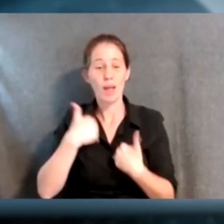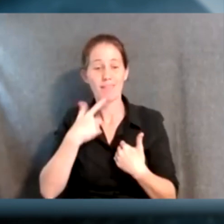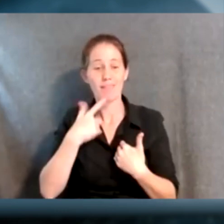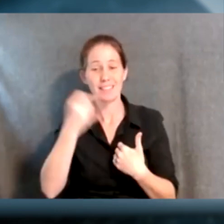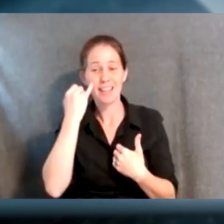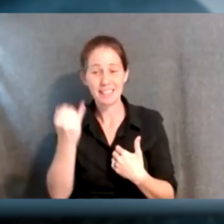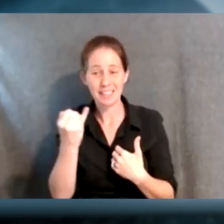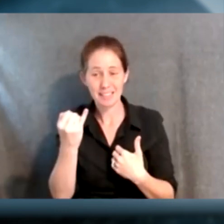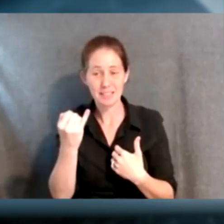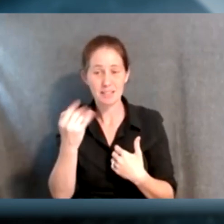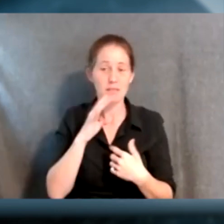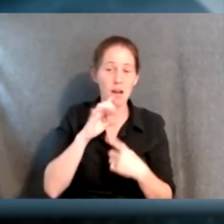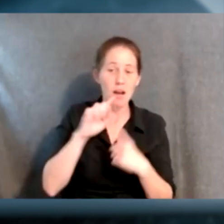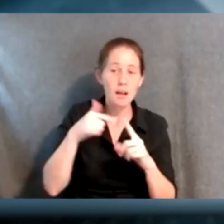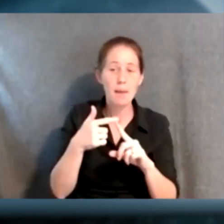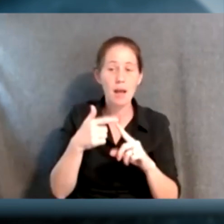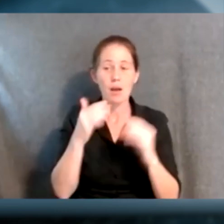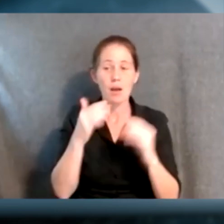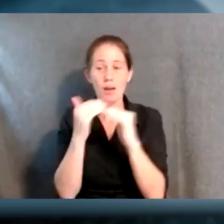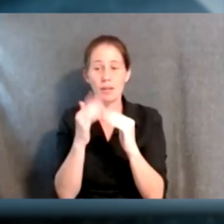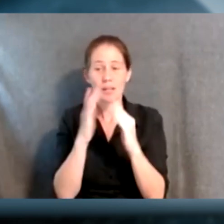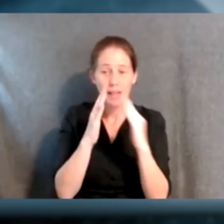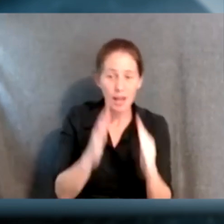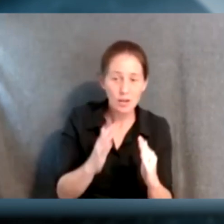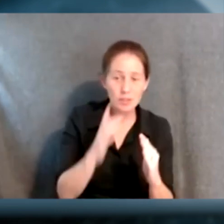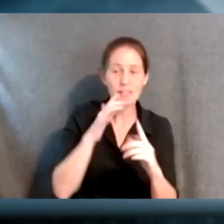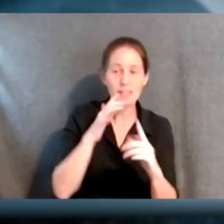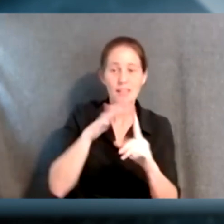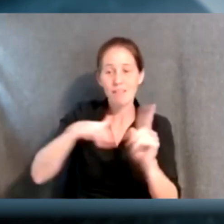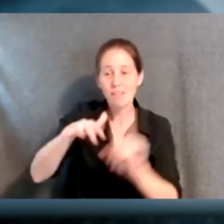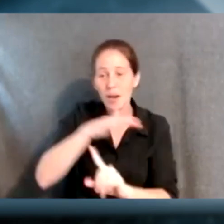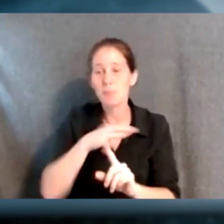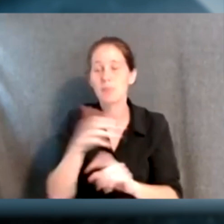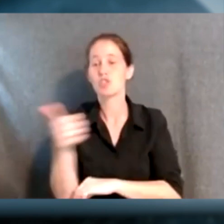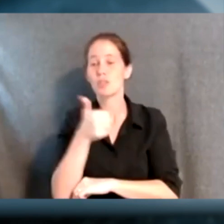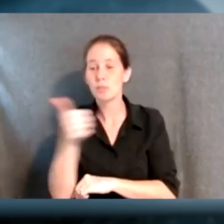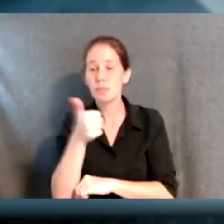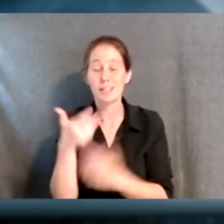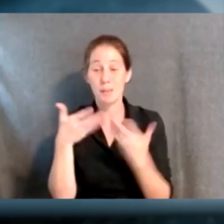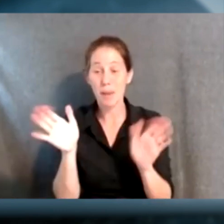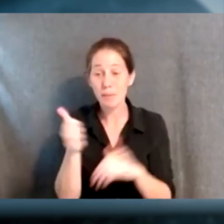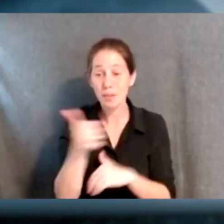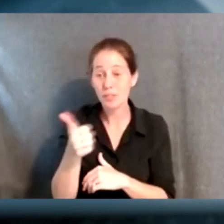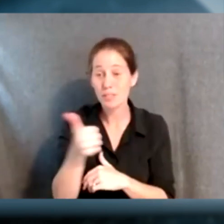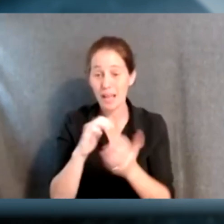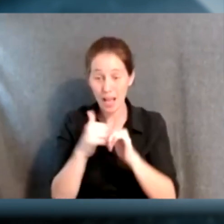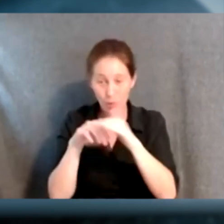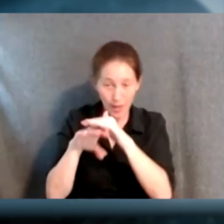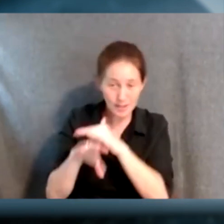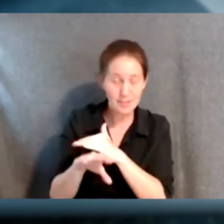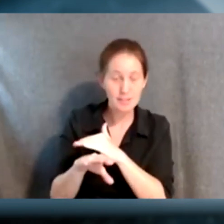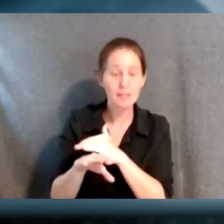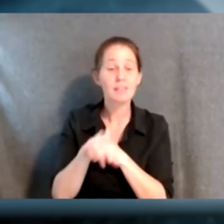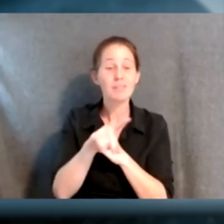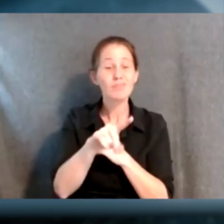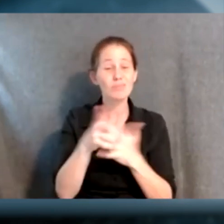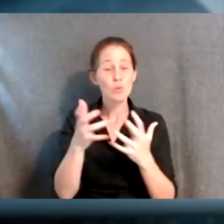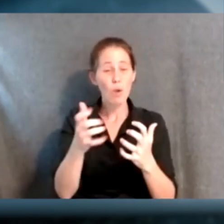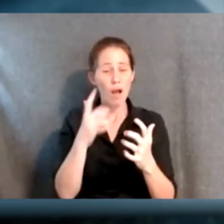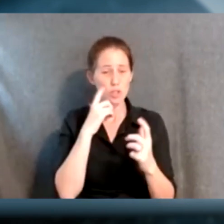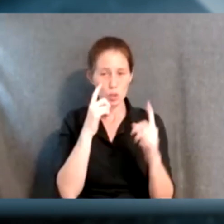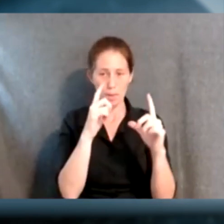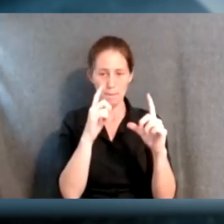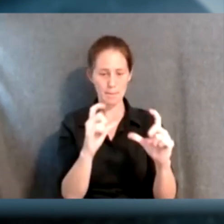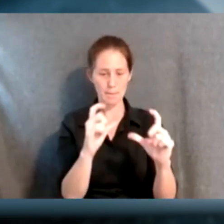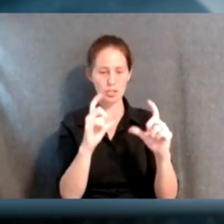that we're talking about, about equity, about housing, about the environment, about transportation, right, public transit, and how we access it, and